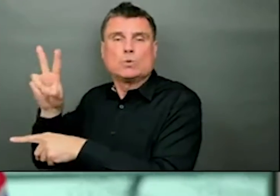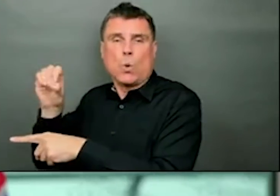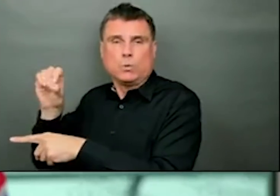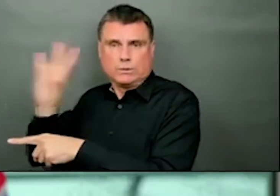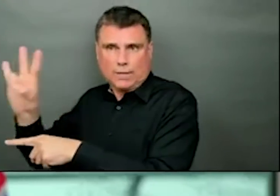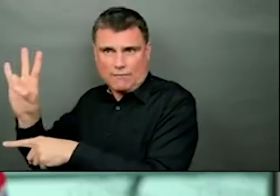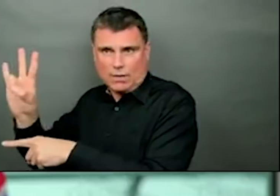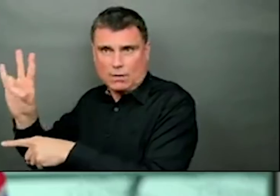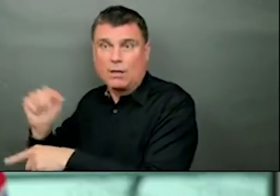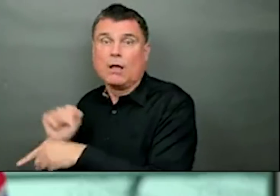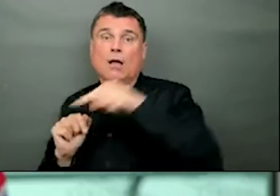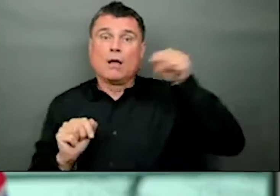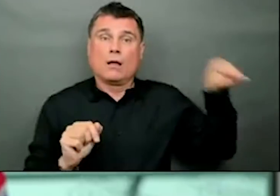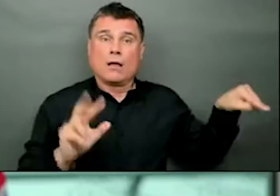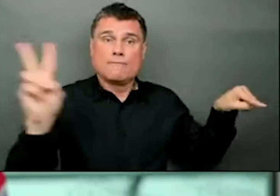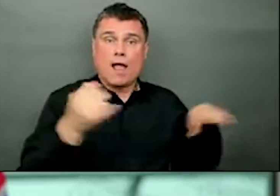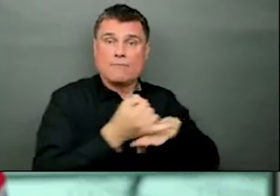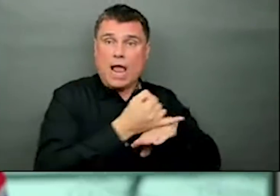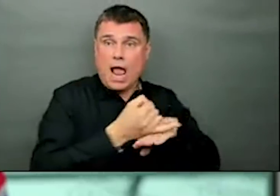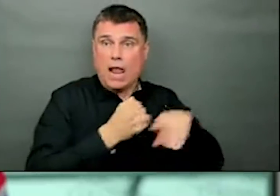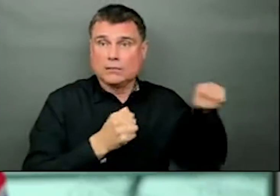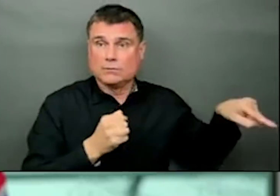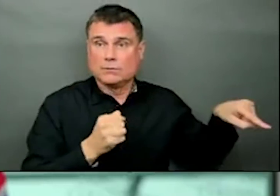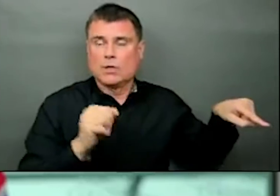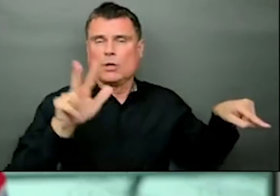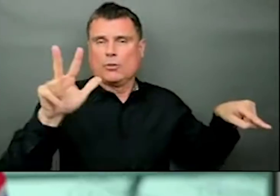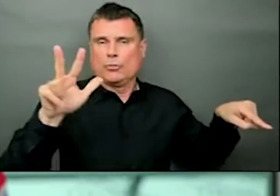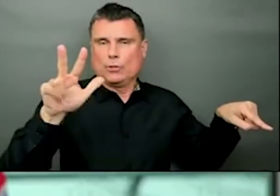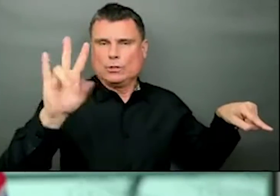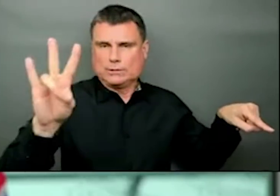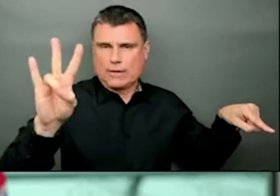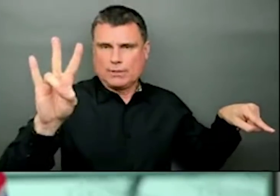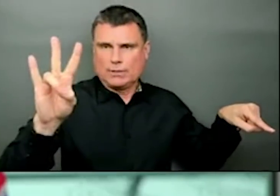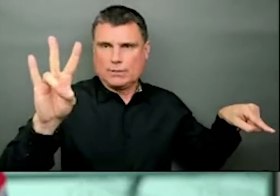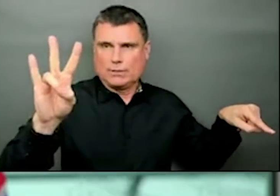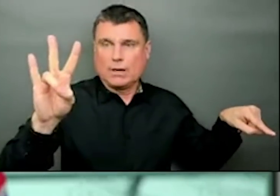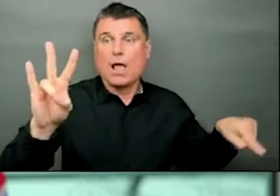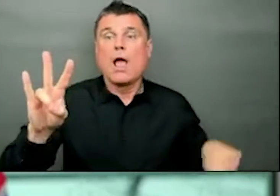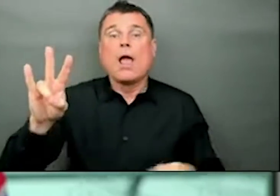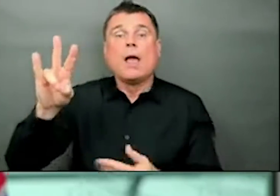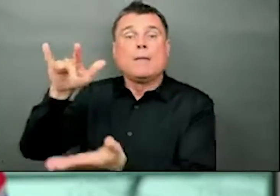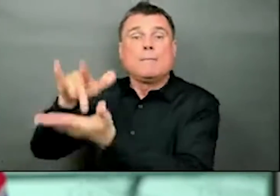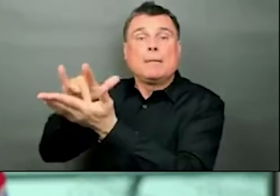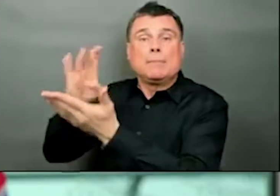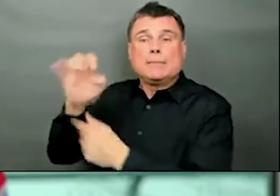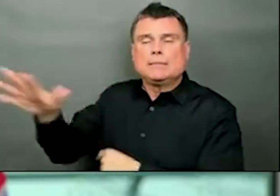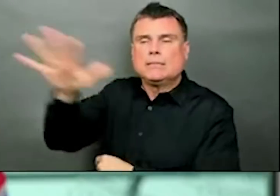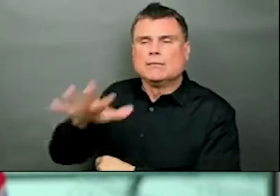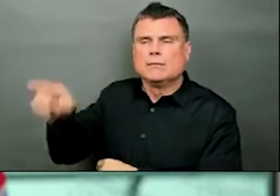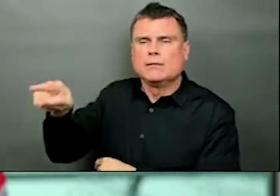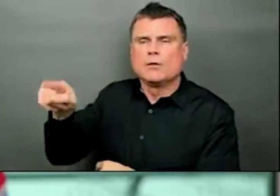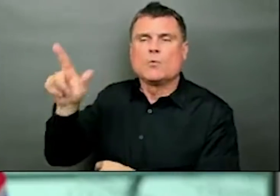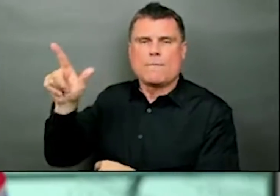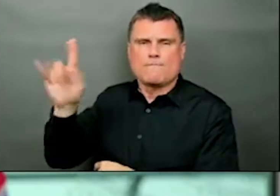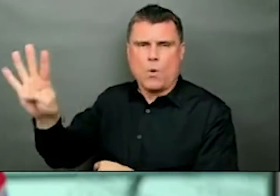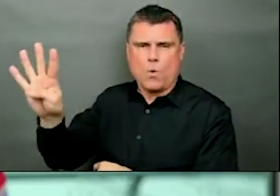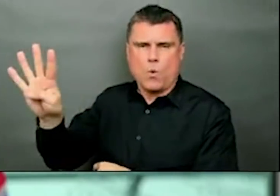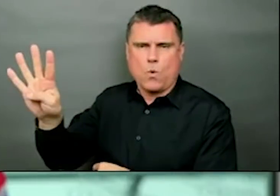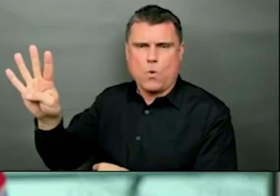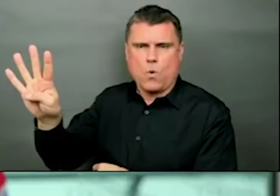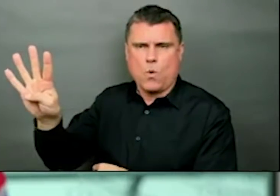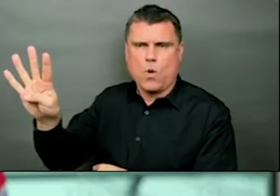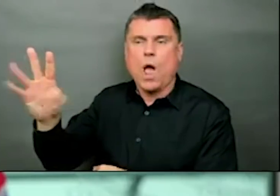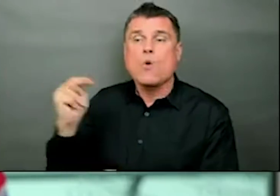people and reside in the Fraser Health region, 37 people on Vancouver Island health region, 24 people in the